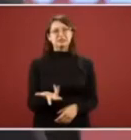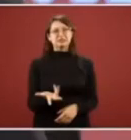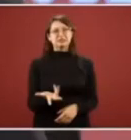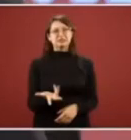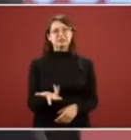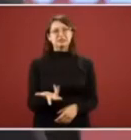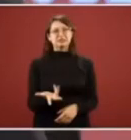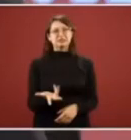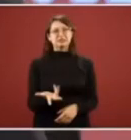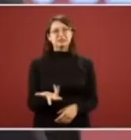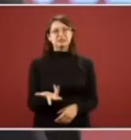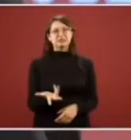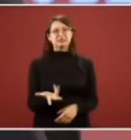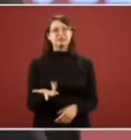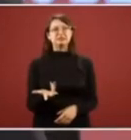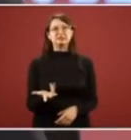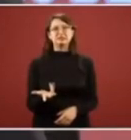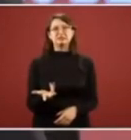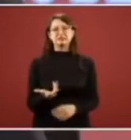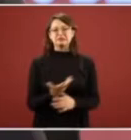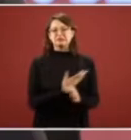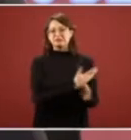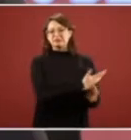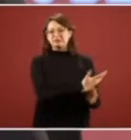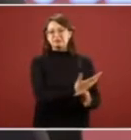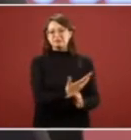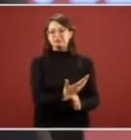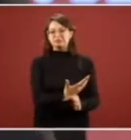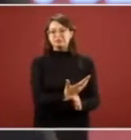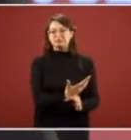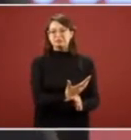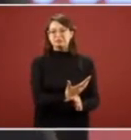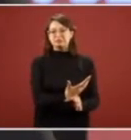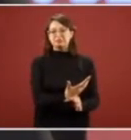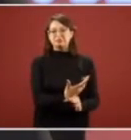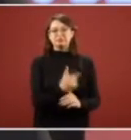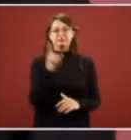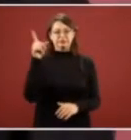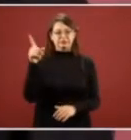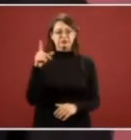not such a long time ago that in the case